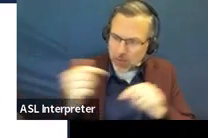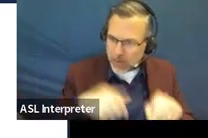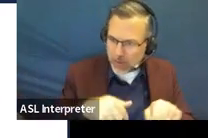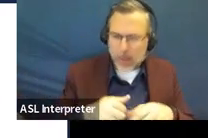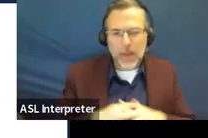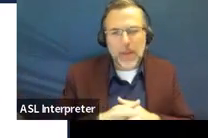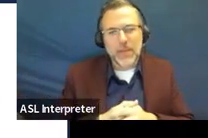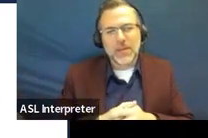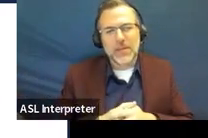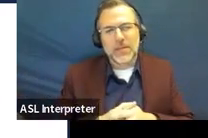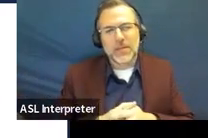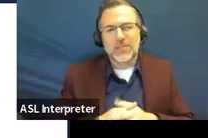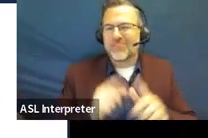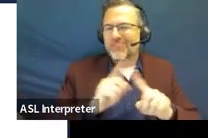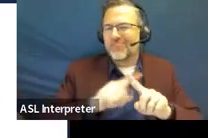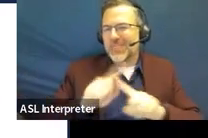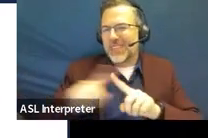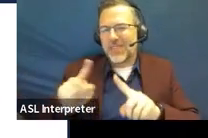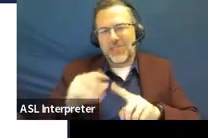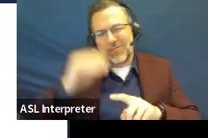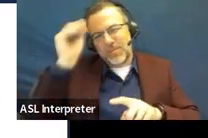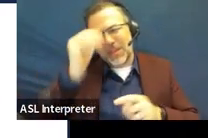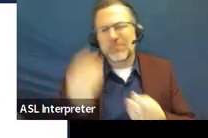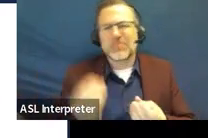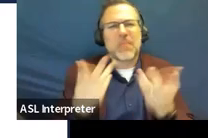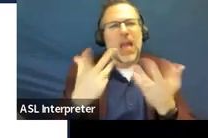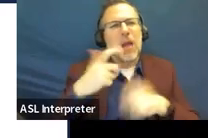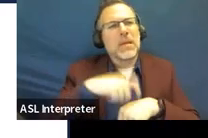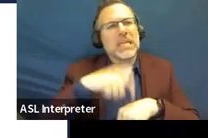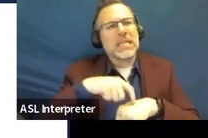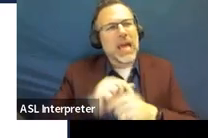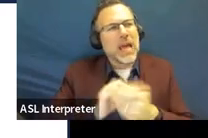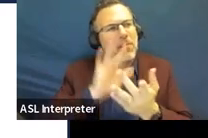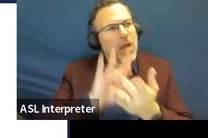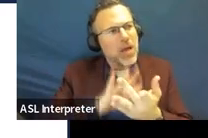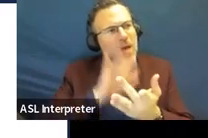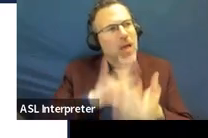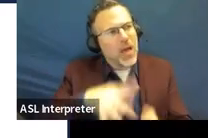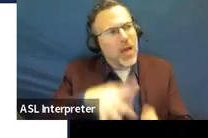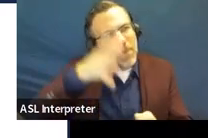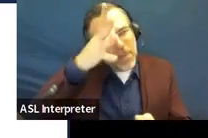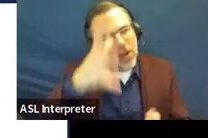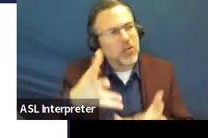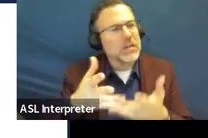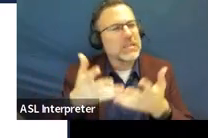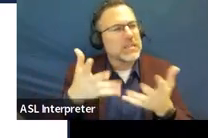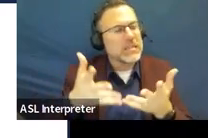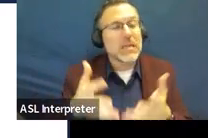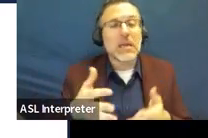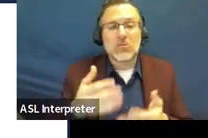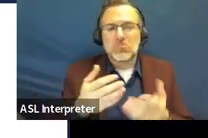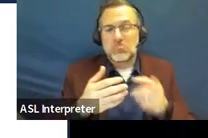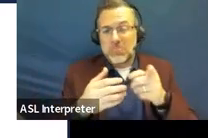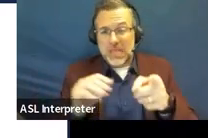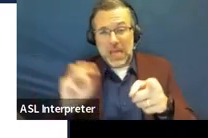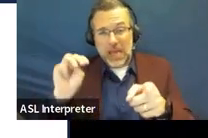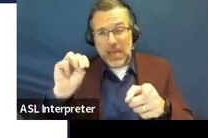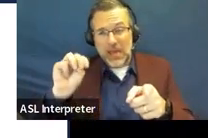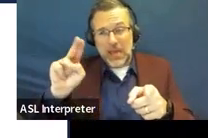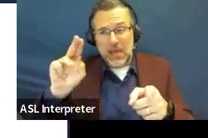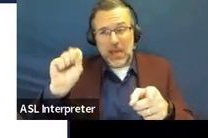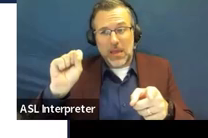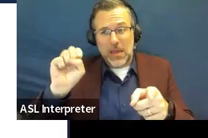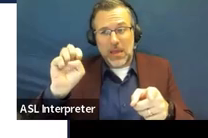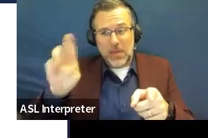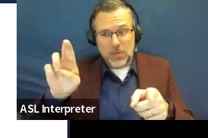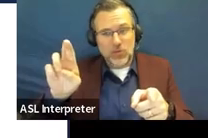times you should reach out, how you should reach out. I just wanted to put it exactly what an user said. There's no number